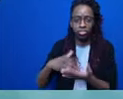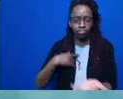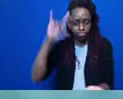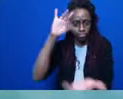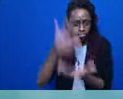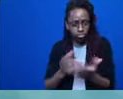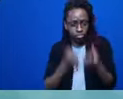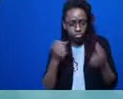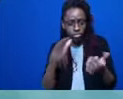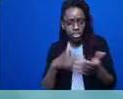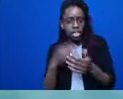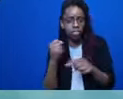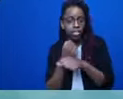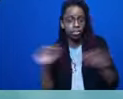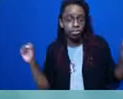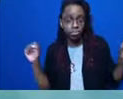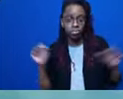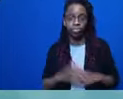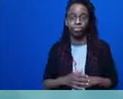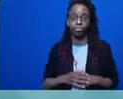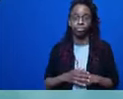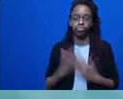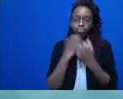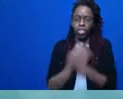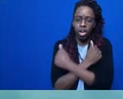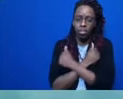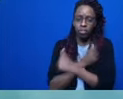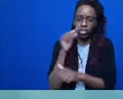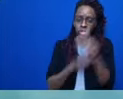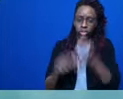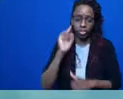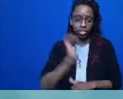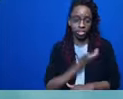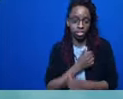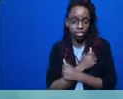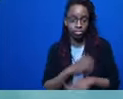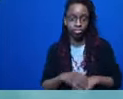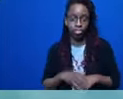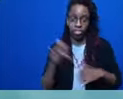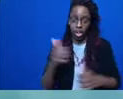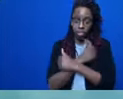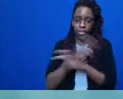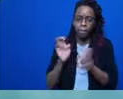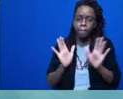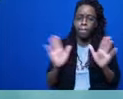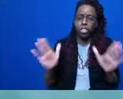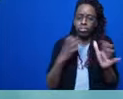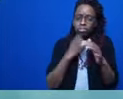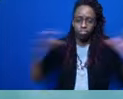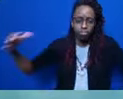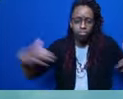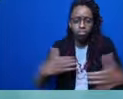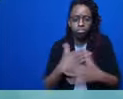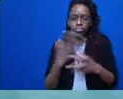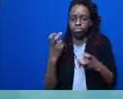and for ourselves. That love pushes us to try to create a better world. Because of that, we are